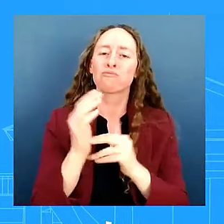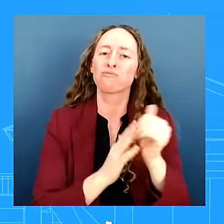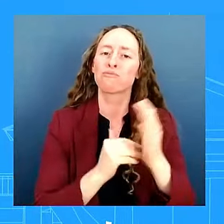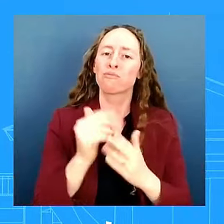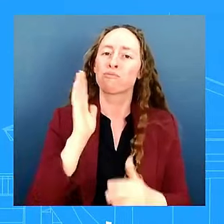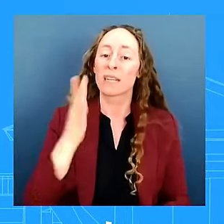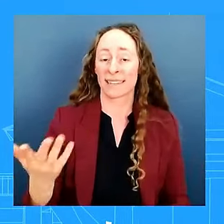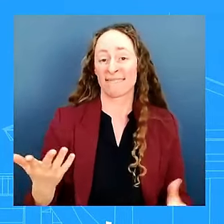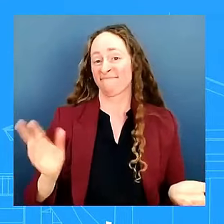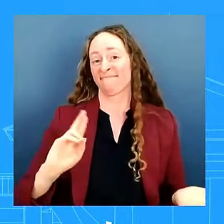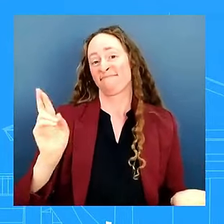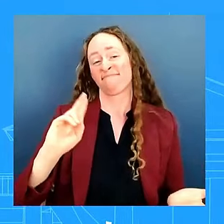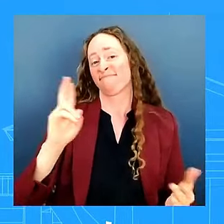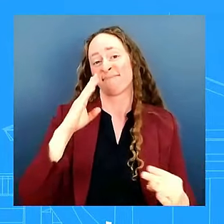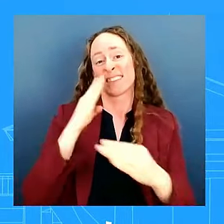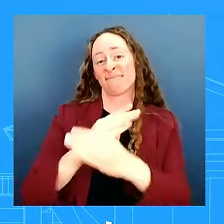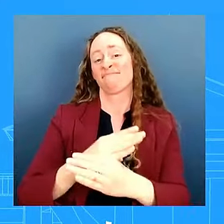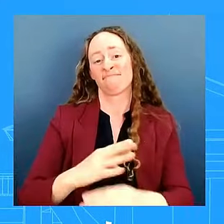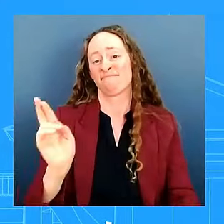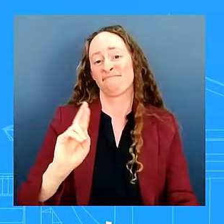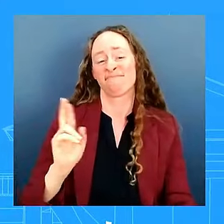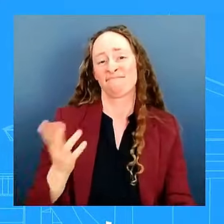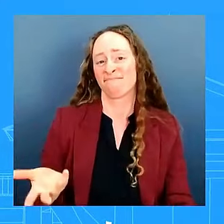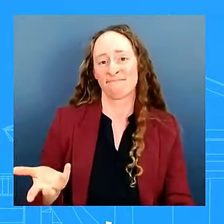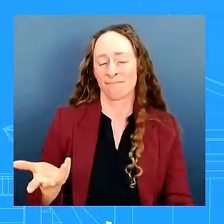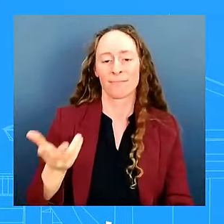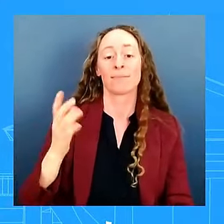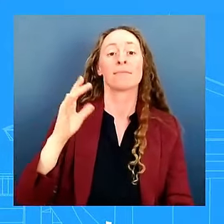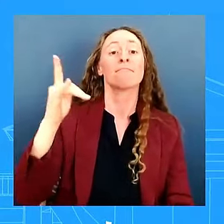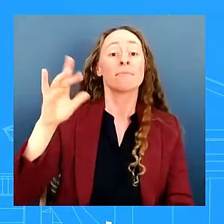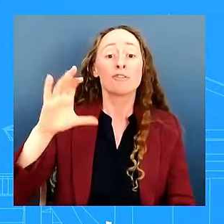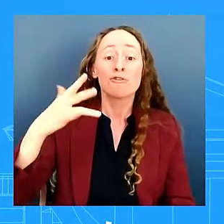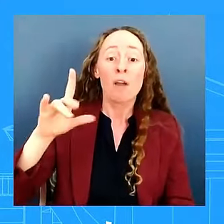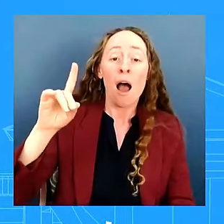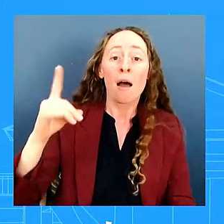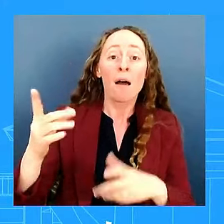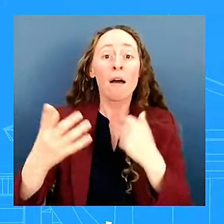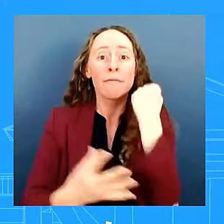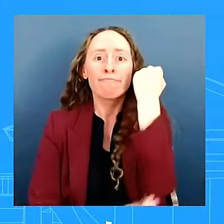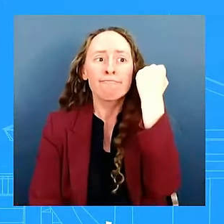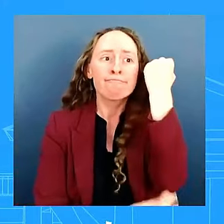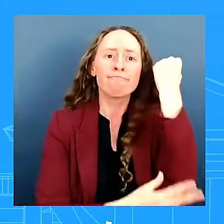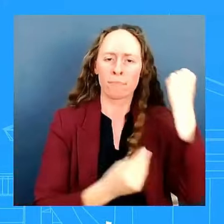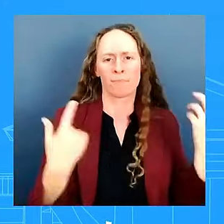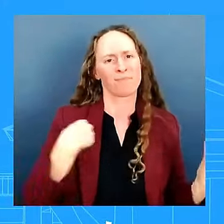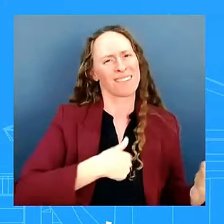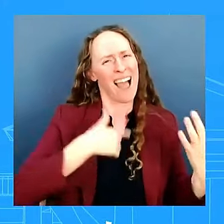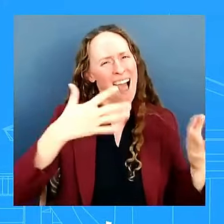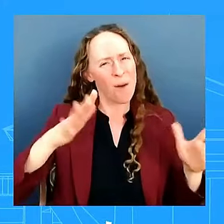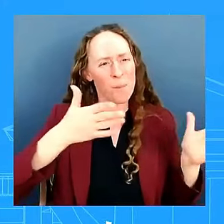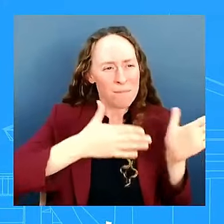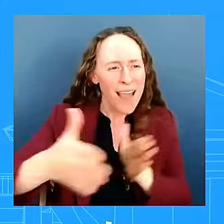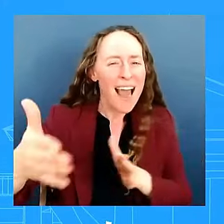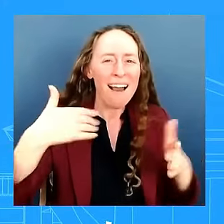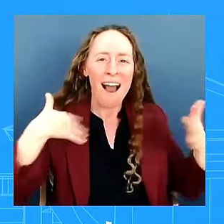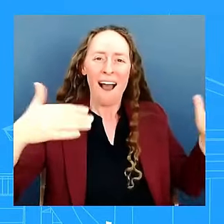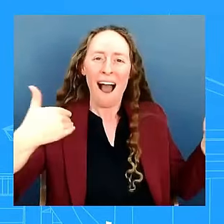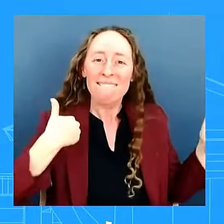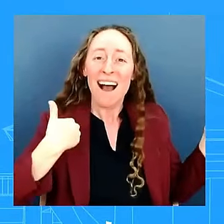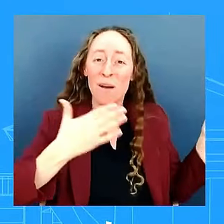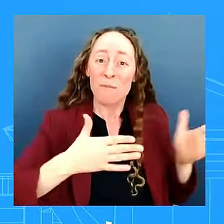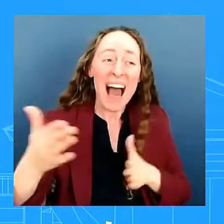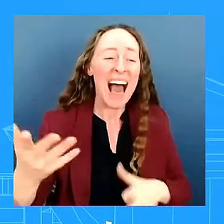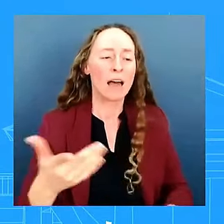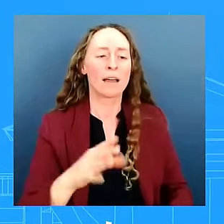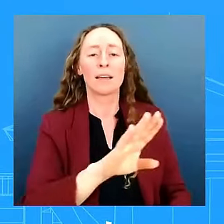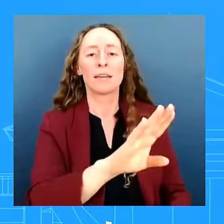child tax uh child poverty we know we know how to deal with it and they refuse to they refuse to move forward with it they refuse to move with